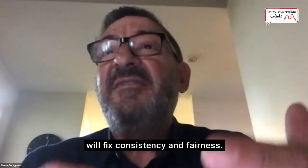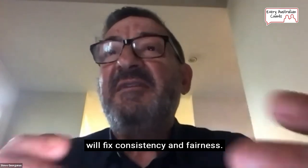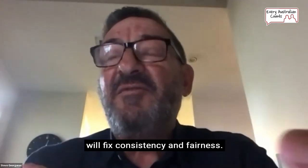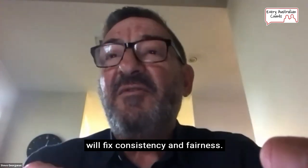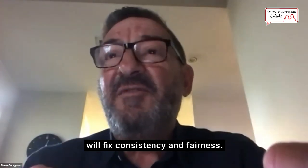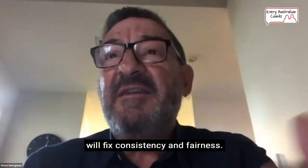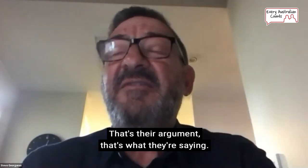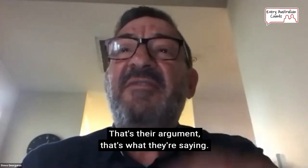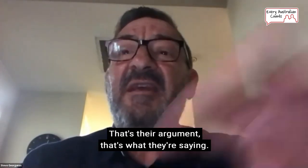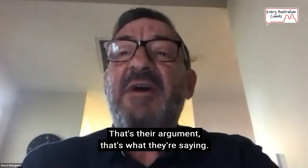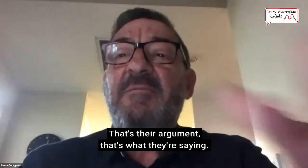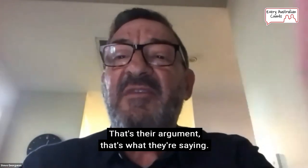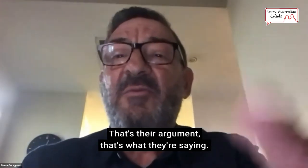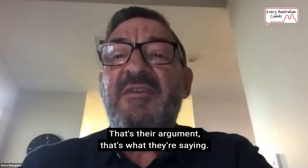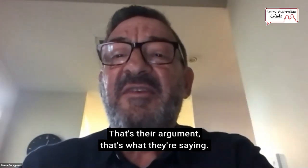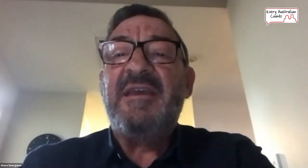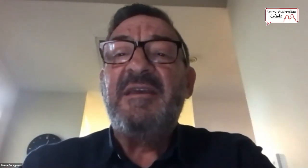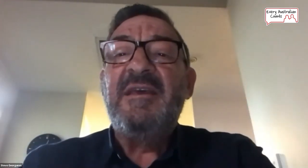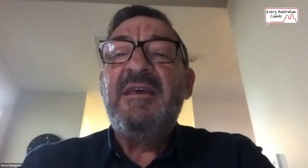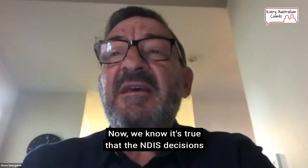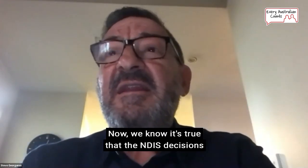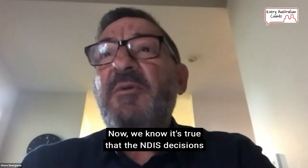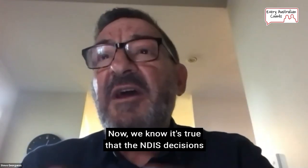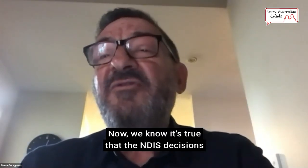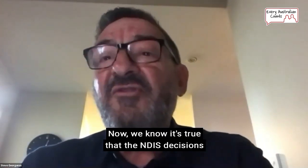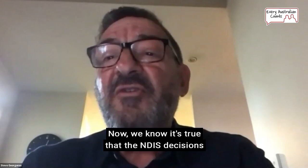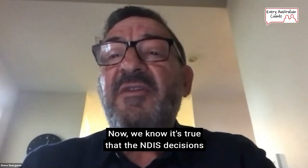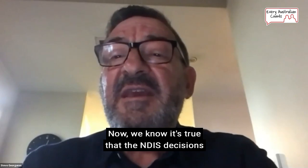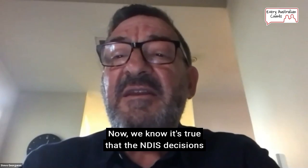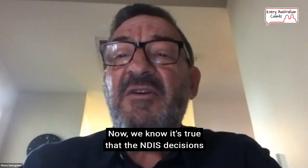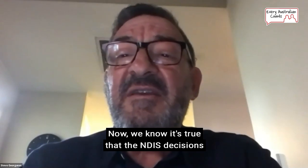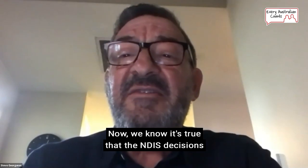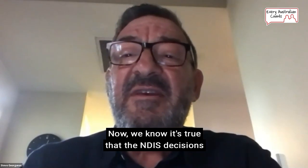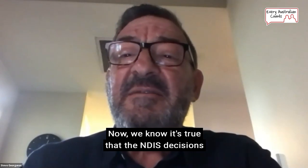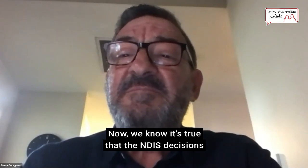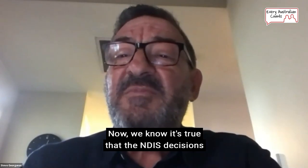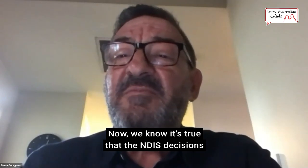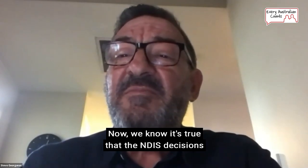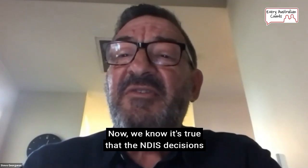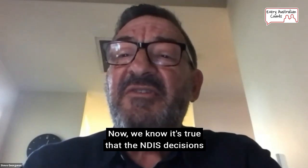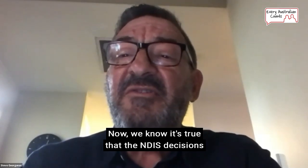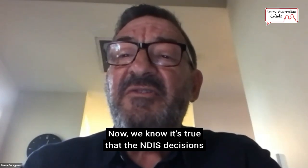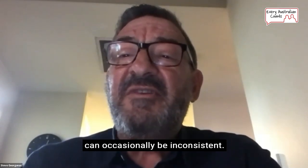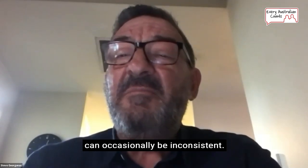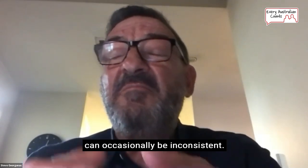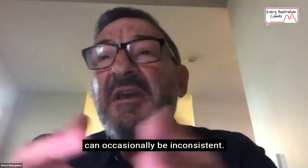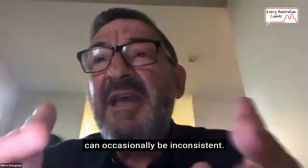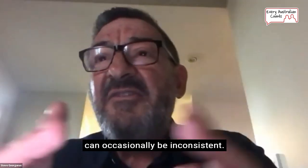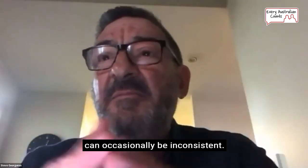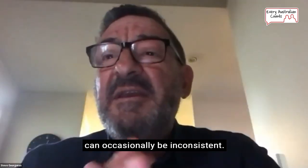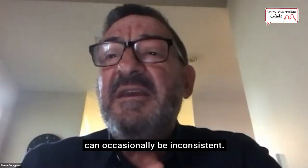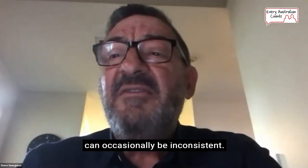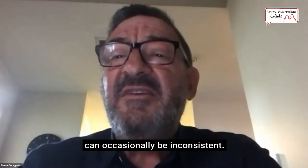consistency and fairness. That's their argument. That's what they're saying. Now, we know it's true that the NDIS decisions can